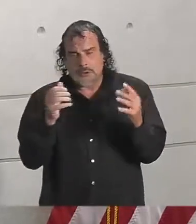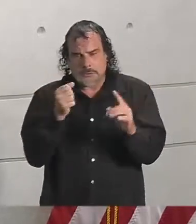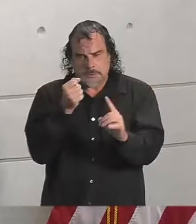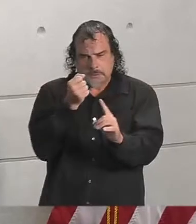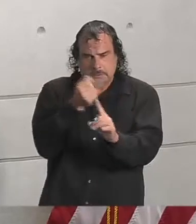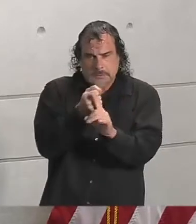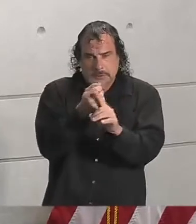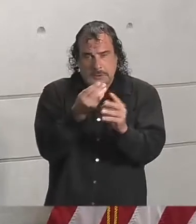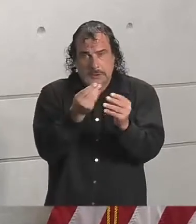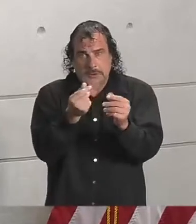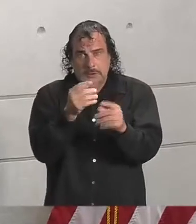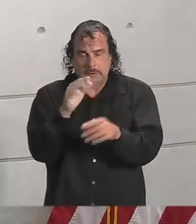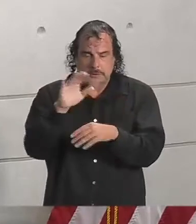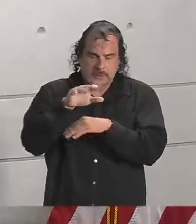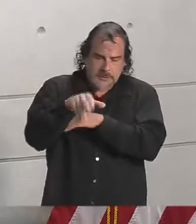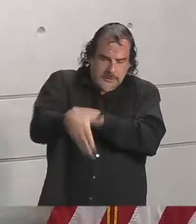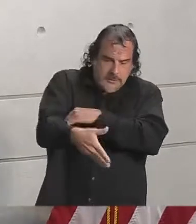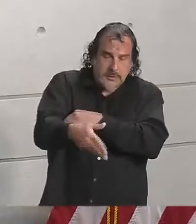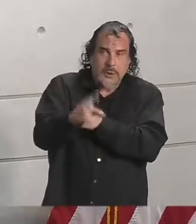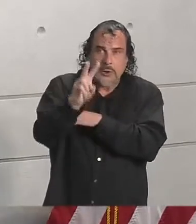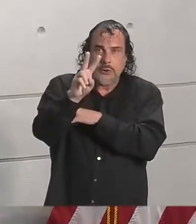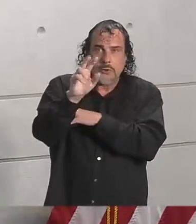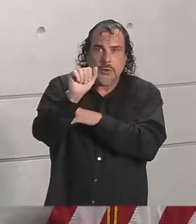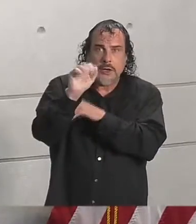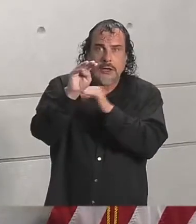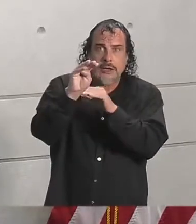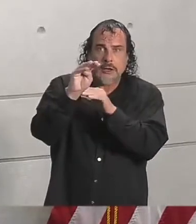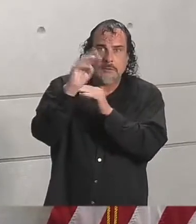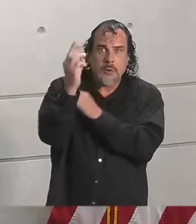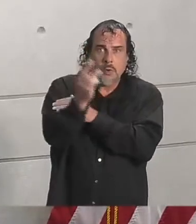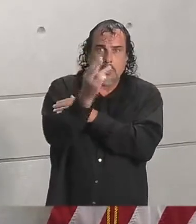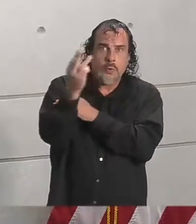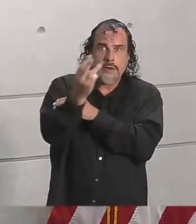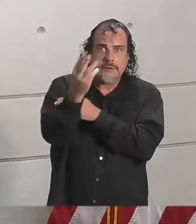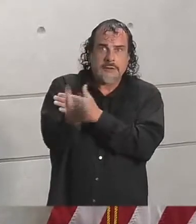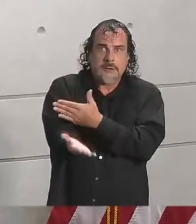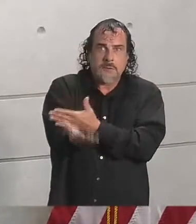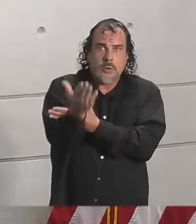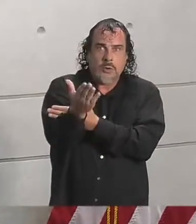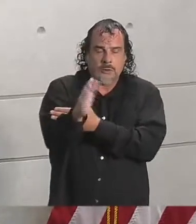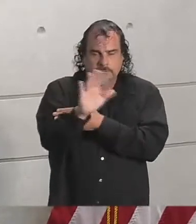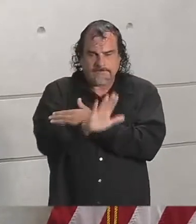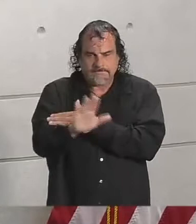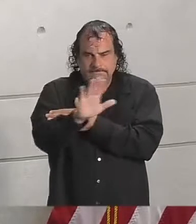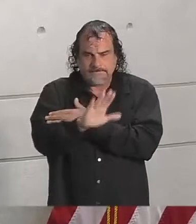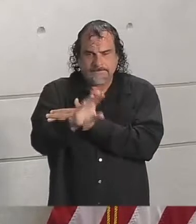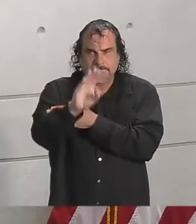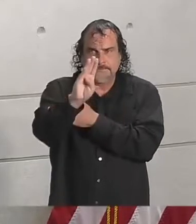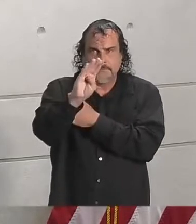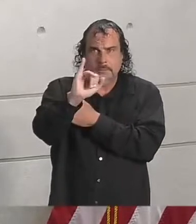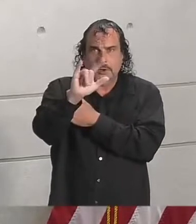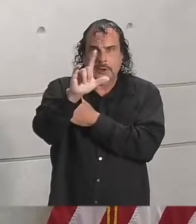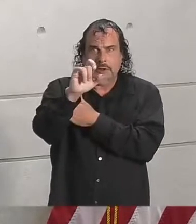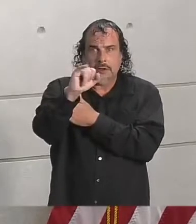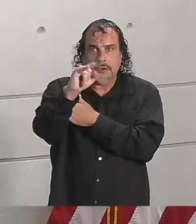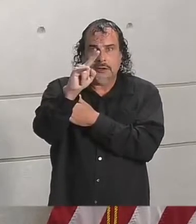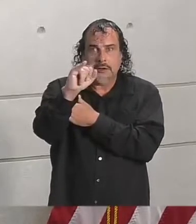landfall at 2 a.m. Wednesday morning right around Biloxi, Mississippi.